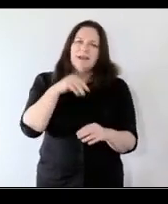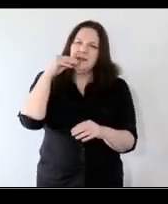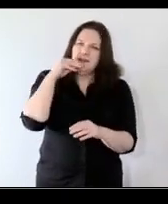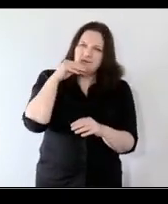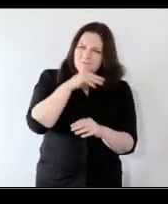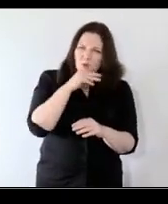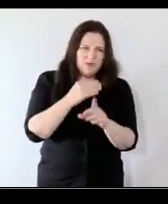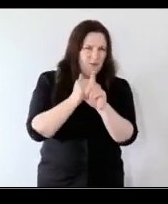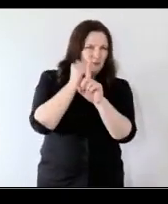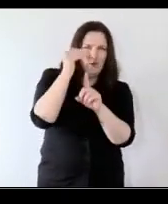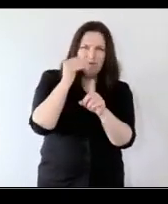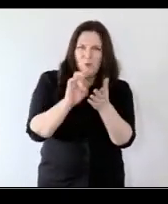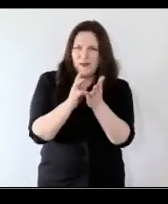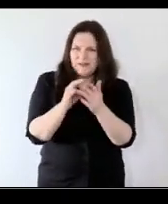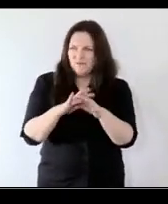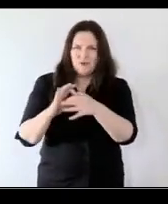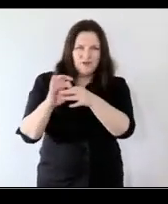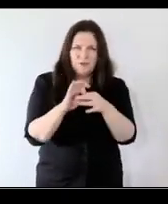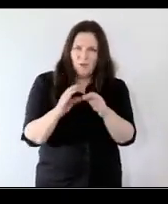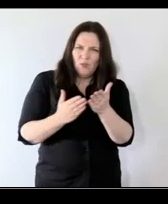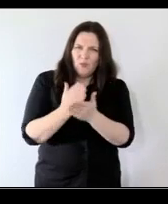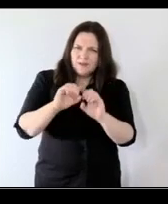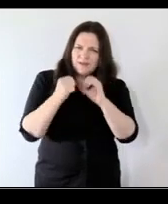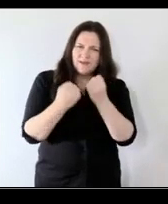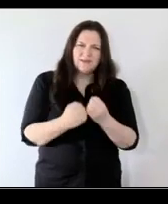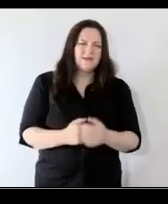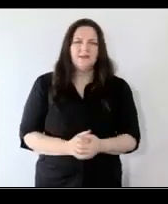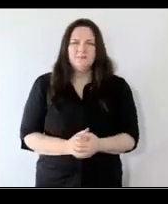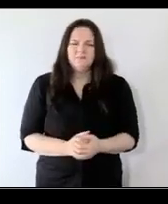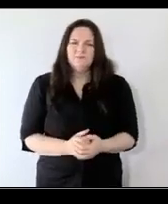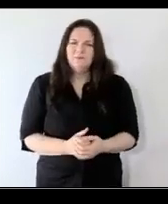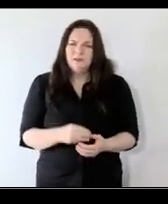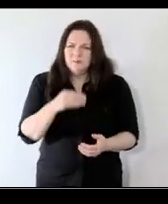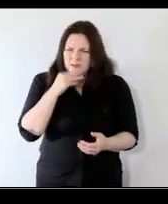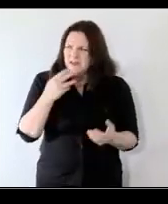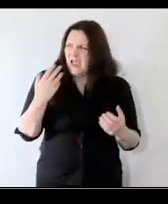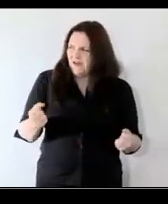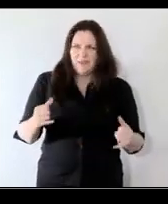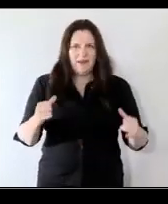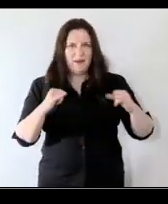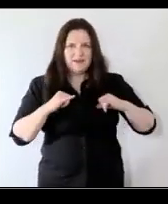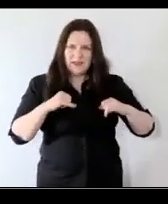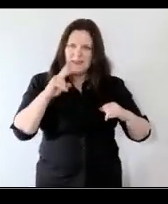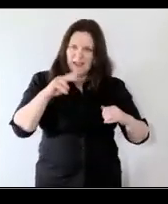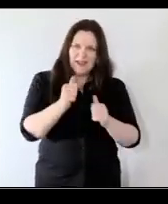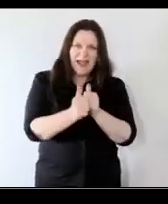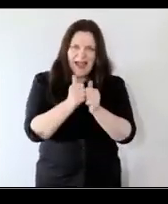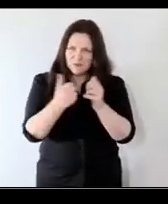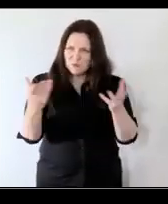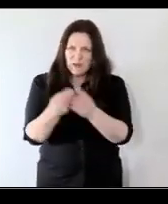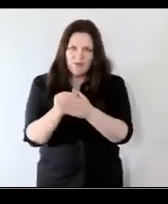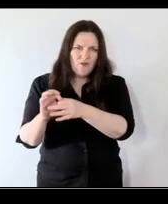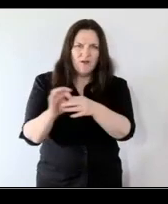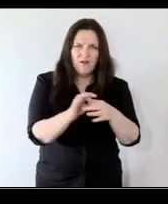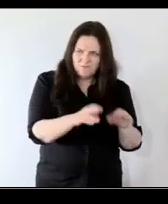quality of relationships throughout society and it gives us it gives us the capacity to act collectively